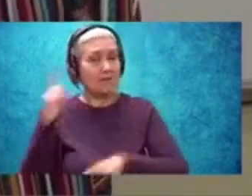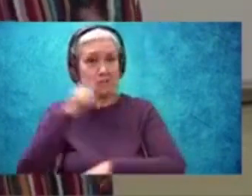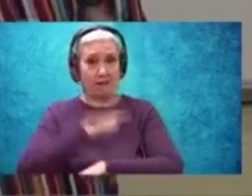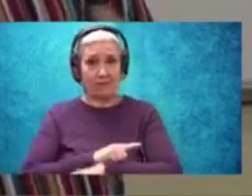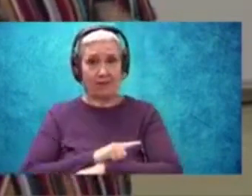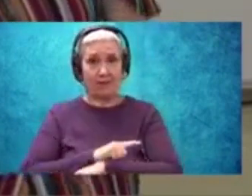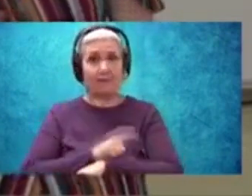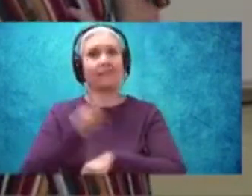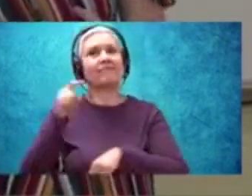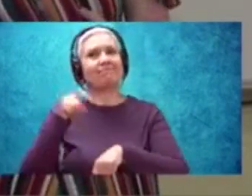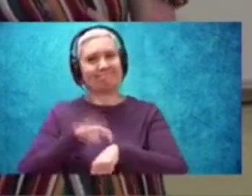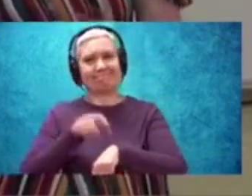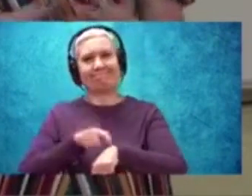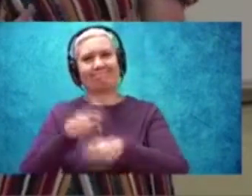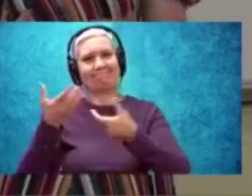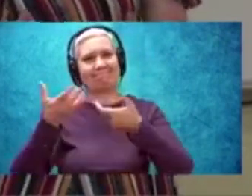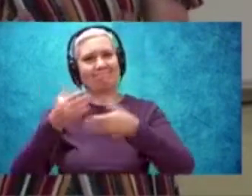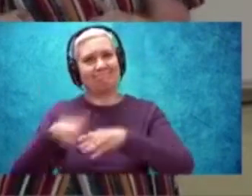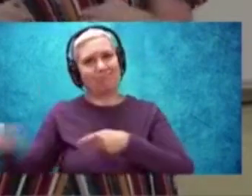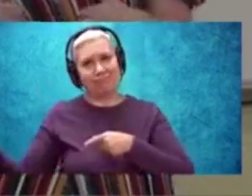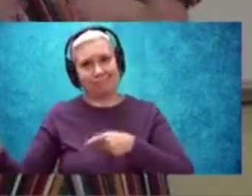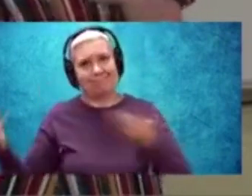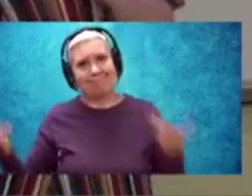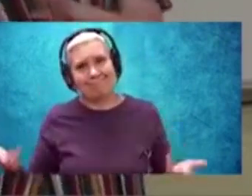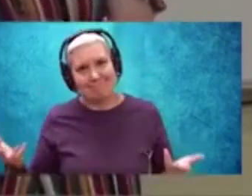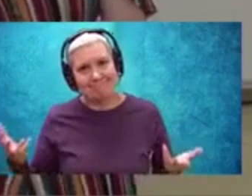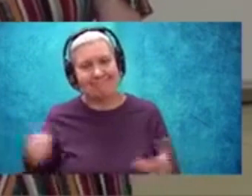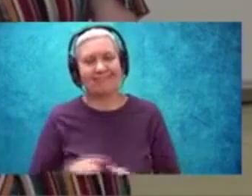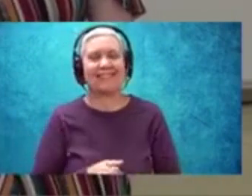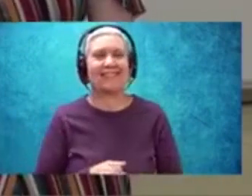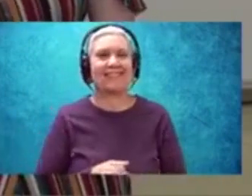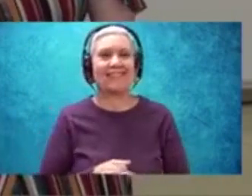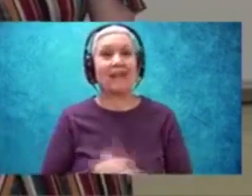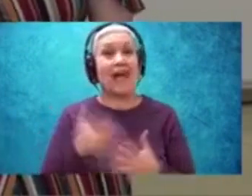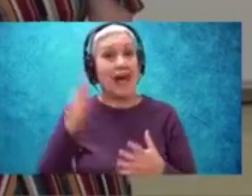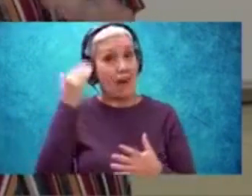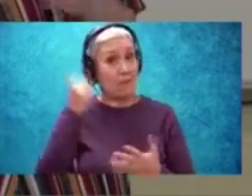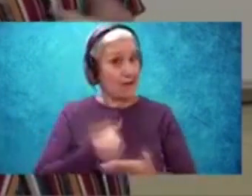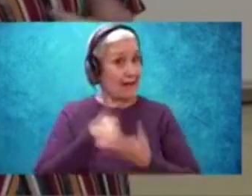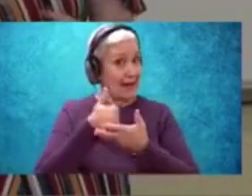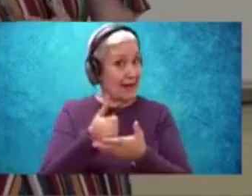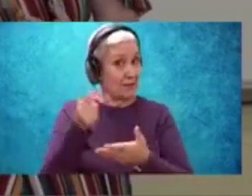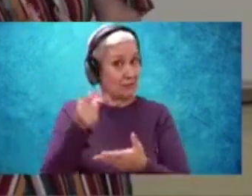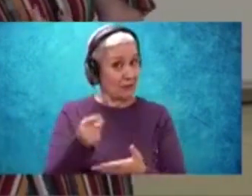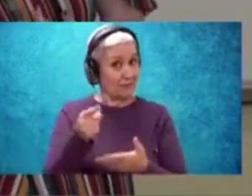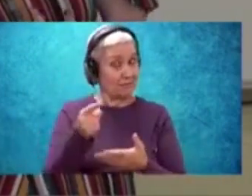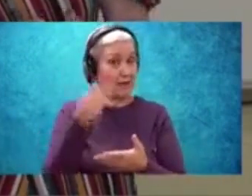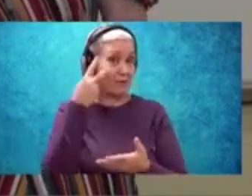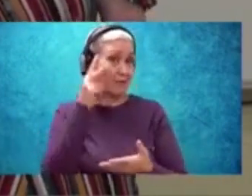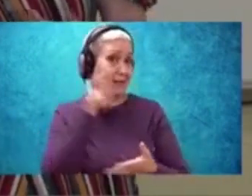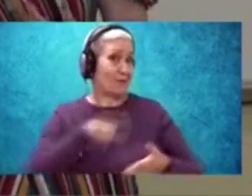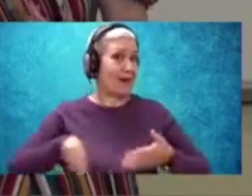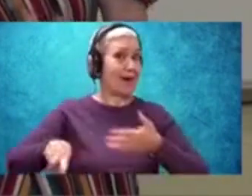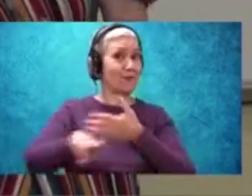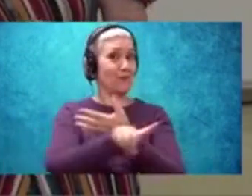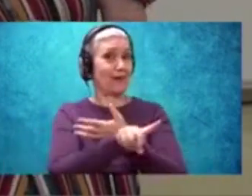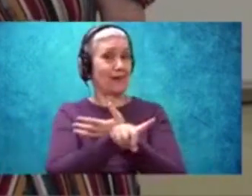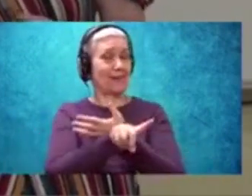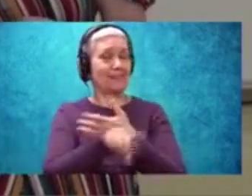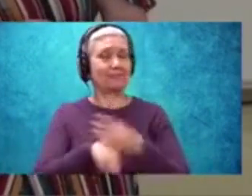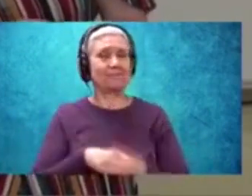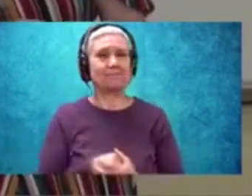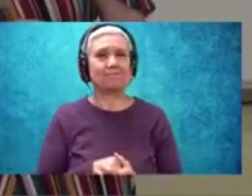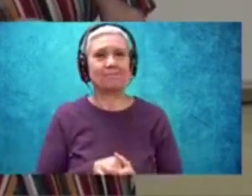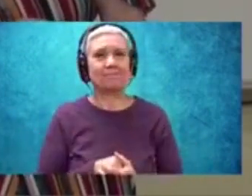about all the time I have with you today. I hope this helps a little bit. I will be seeing you next week, and we